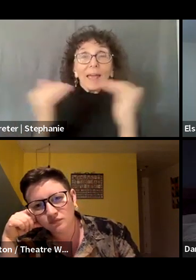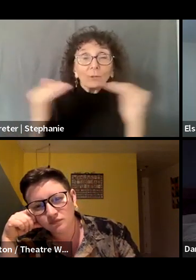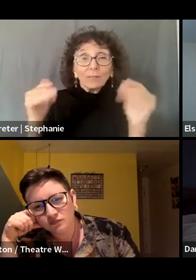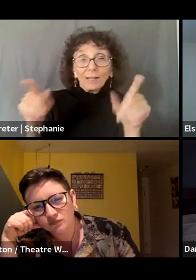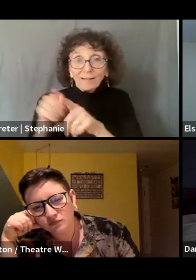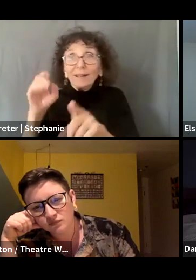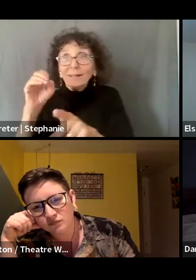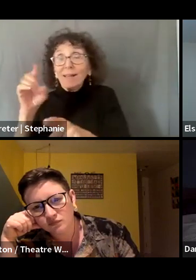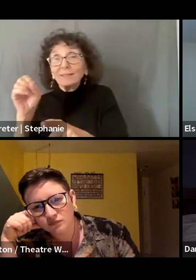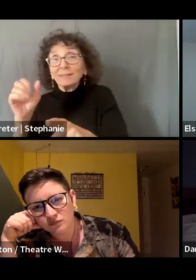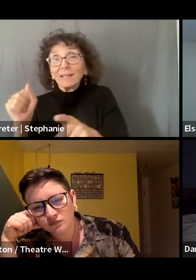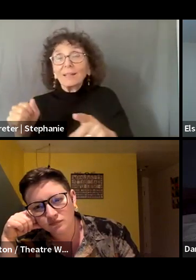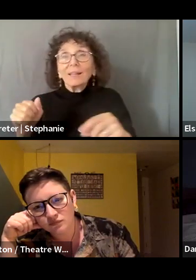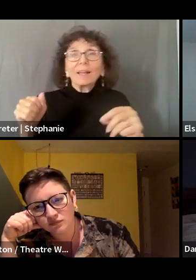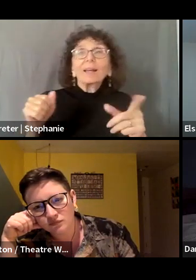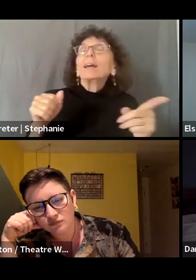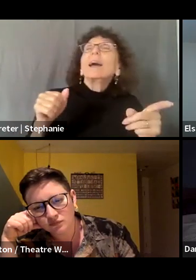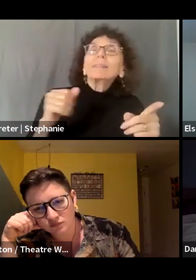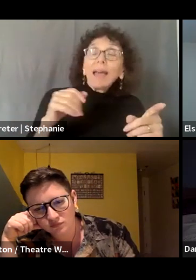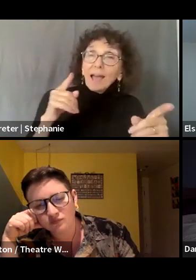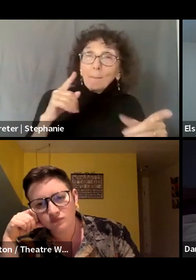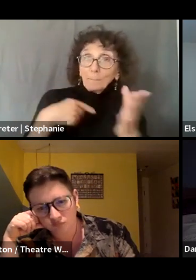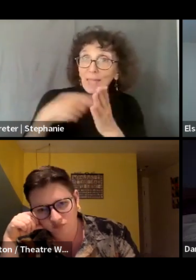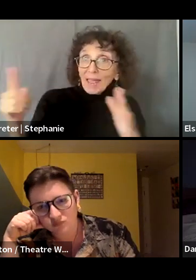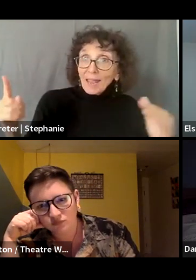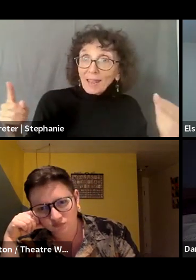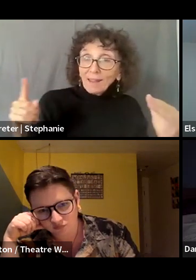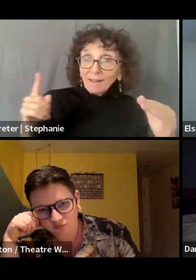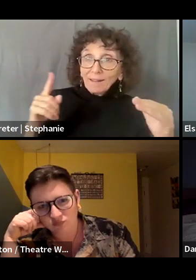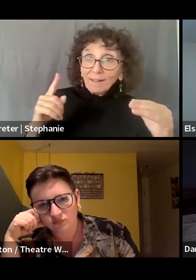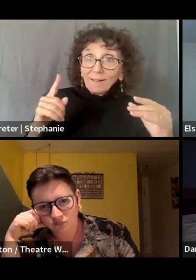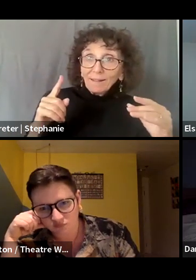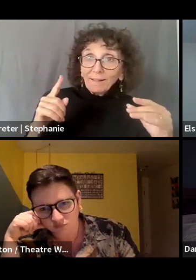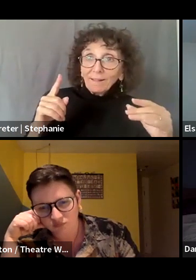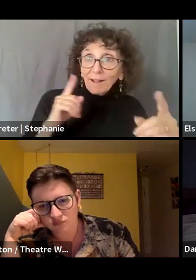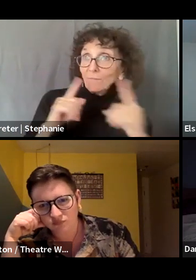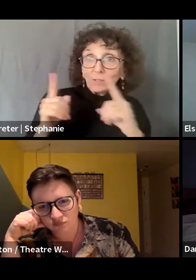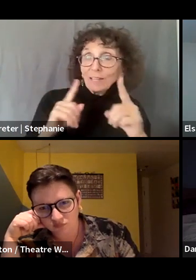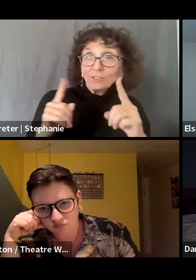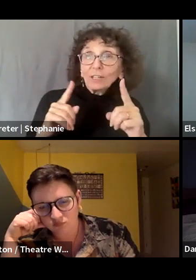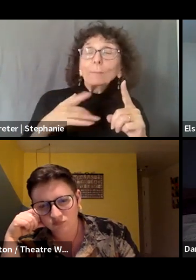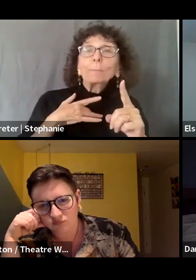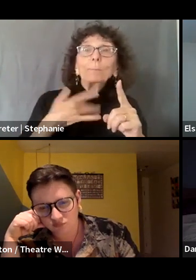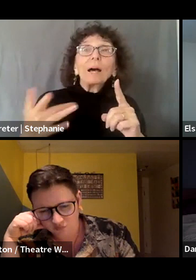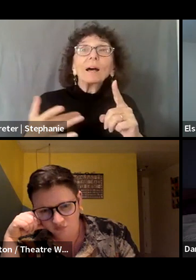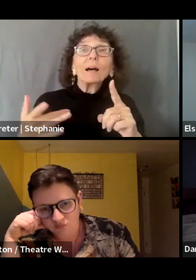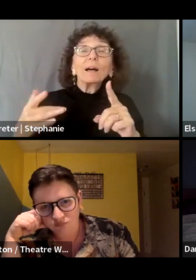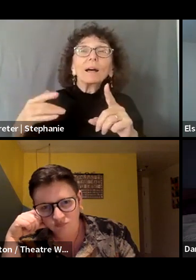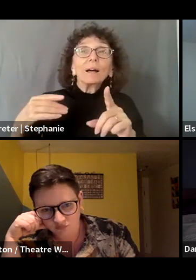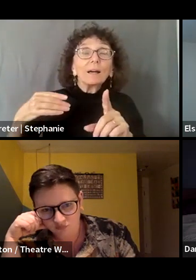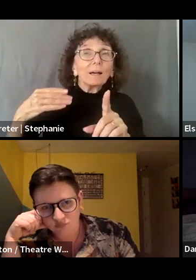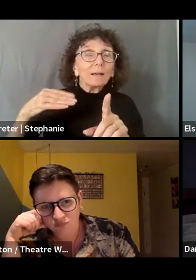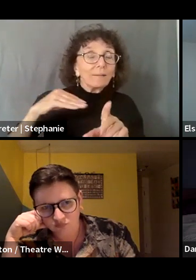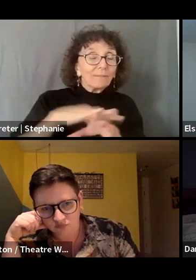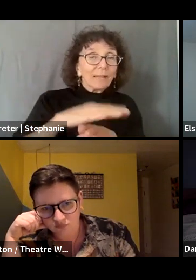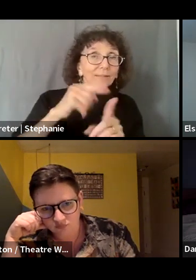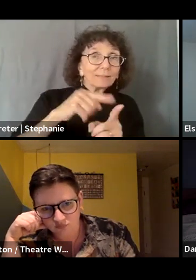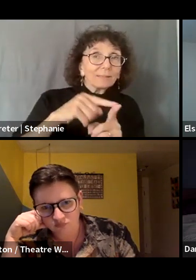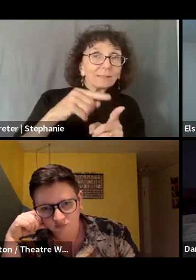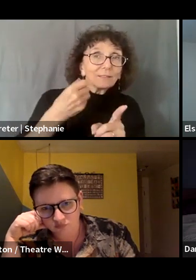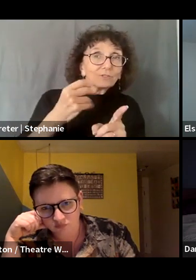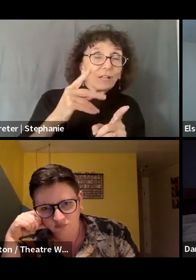conversation that disproportionately affects folks working specifically in the gendered crafts, um, which